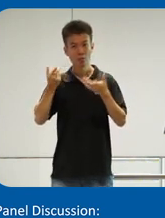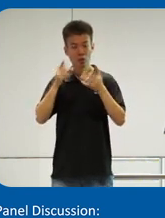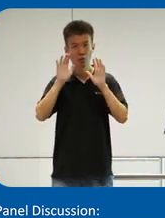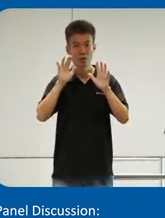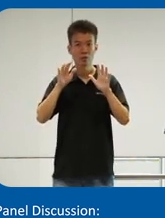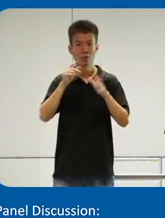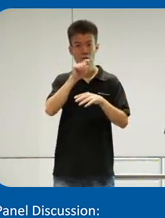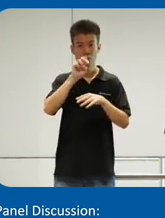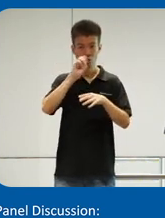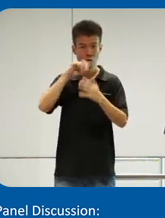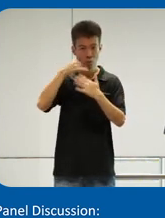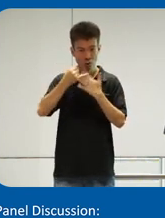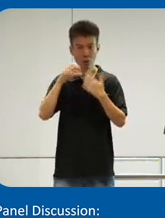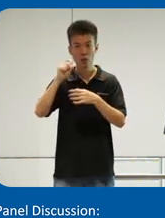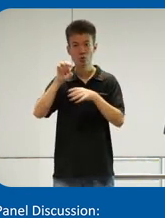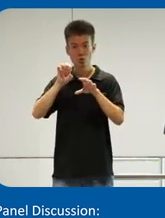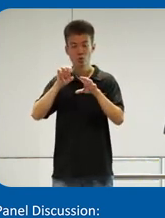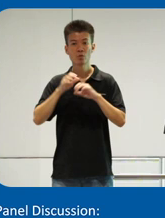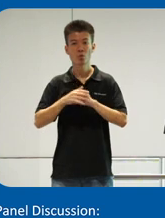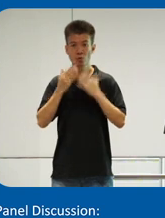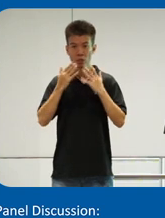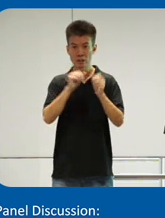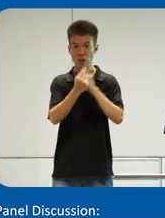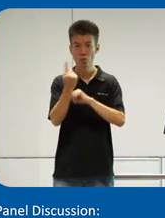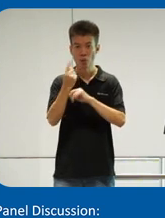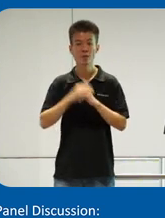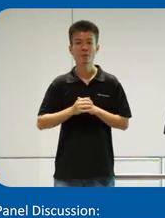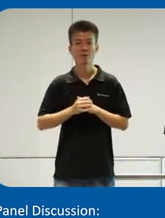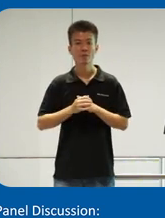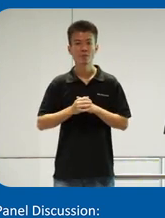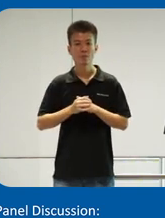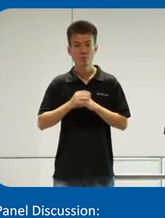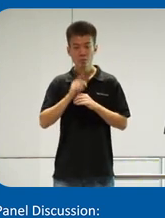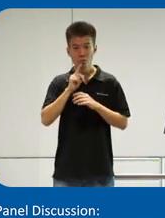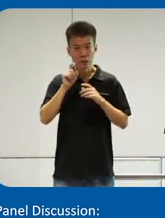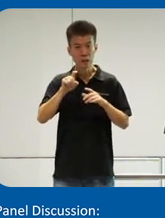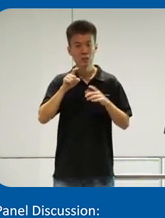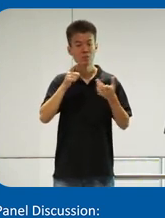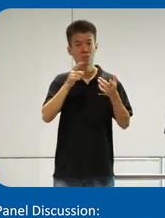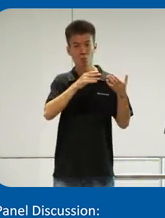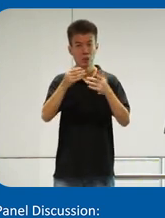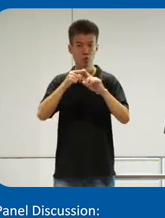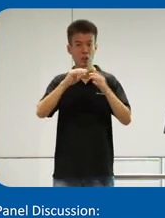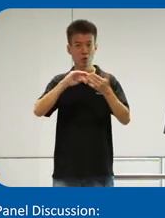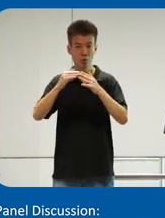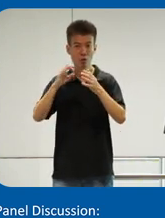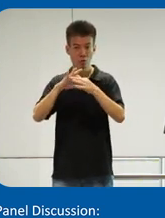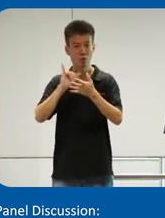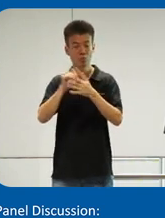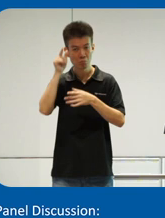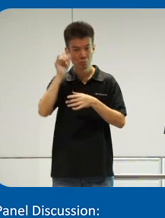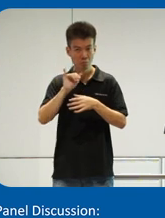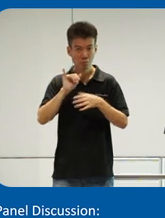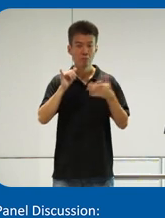that what Zero Project and SG Enable are doing. So thanks, everyone. And really, we need to build a community of like-minded